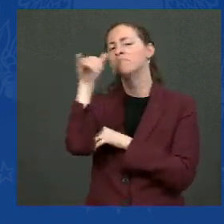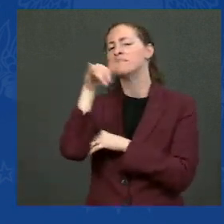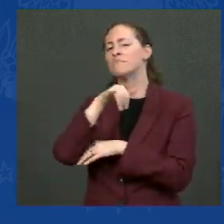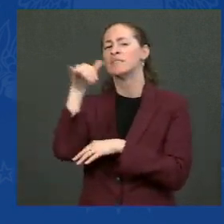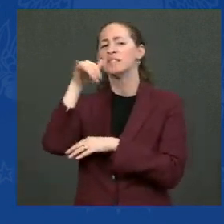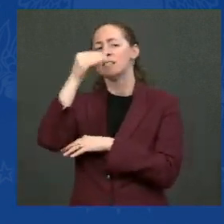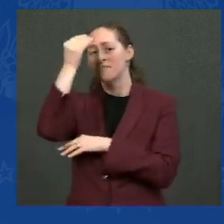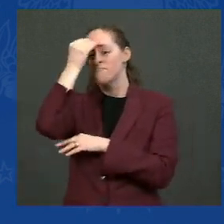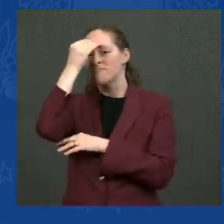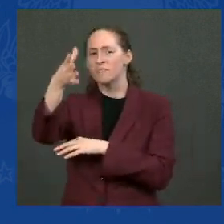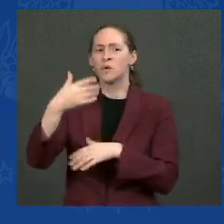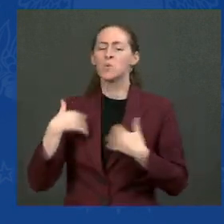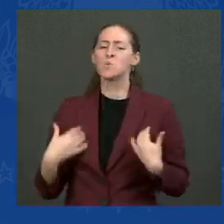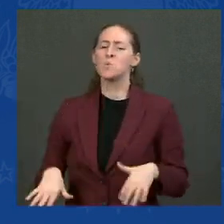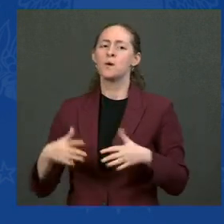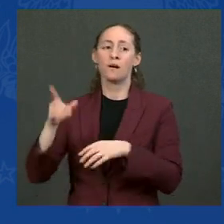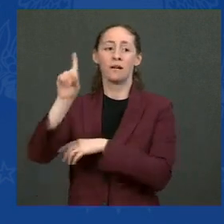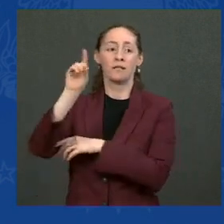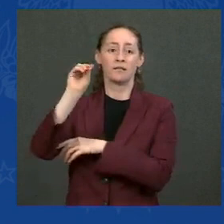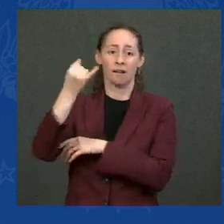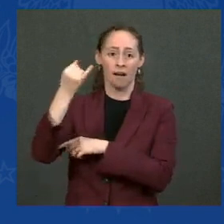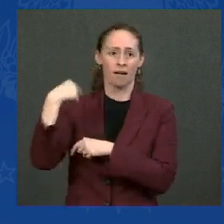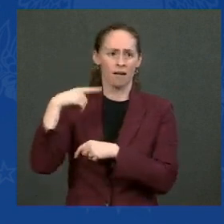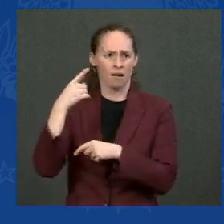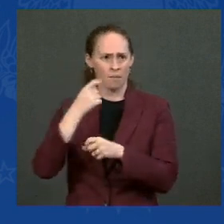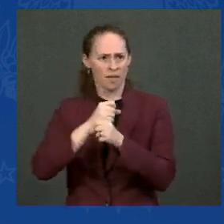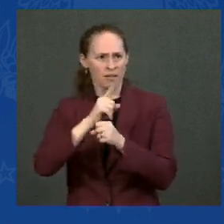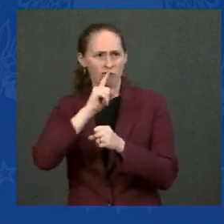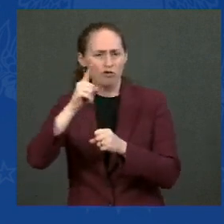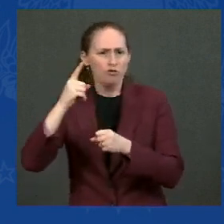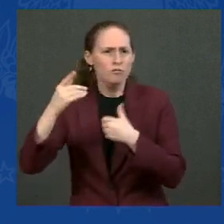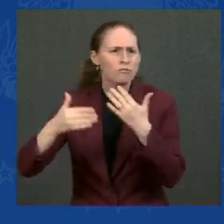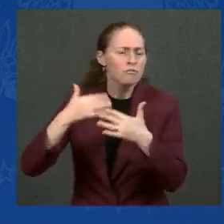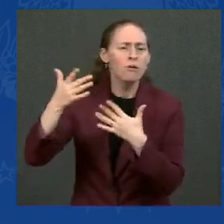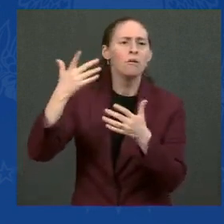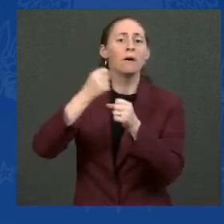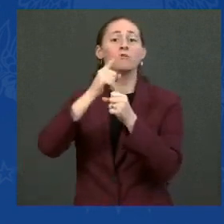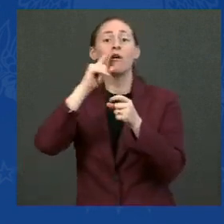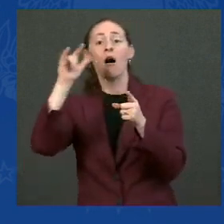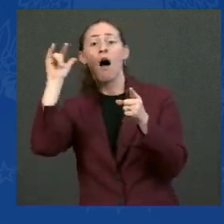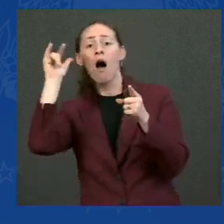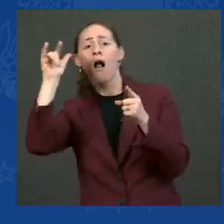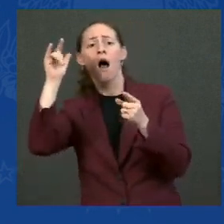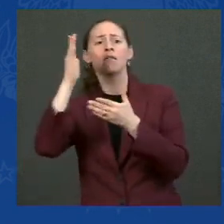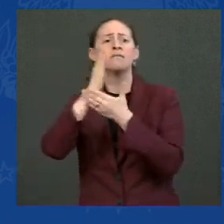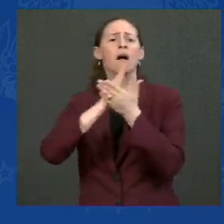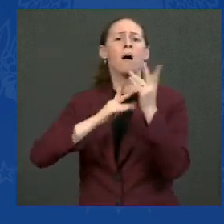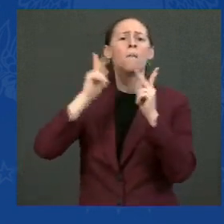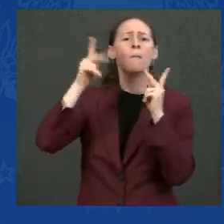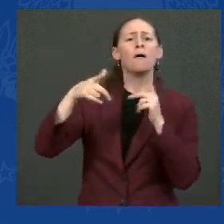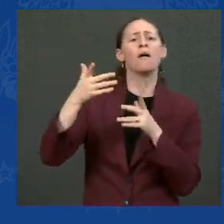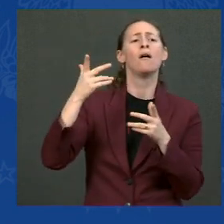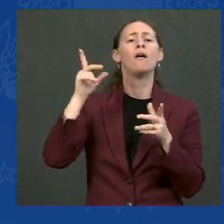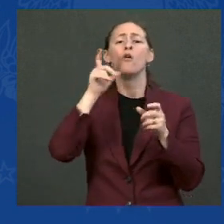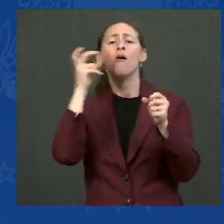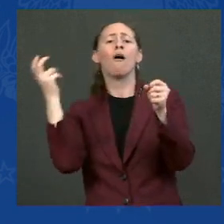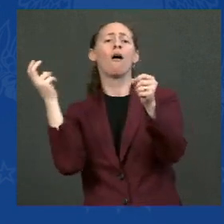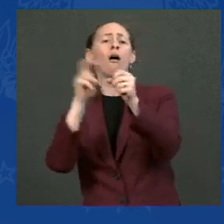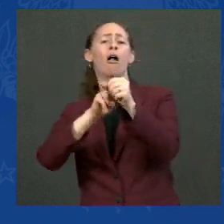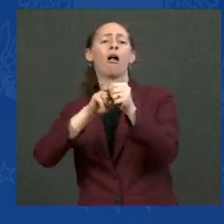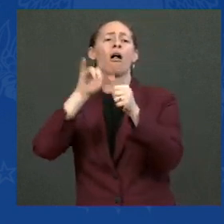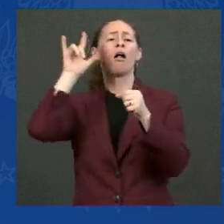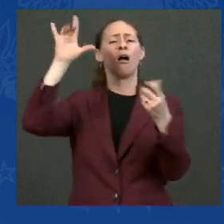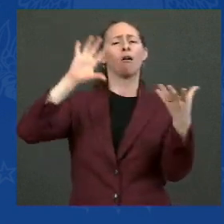to make sure that we deal with the violence on aircraft coming from those people who are taking issues. We're going to deal with that.